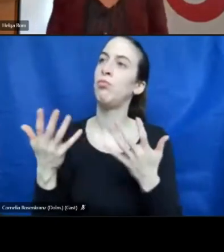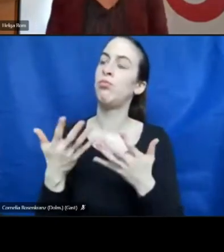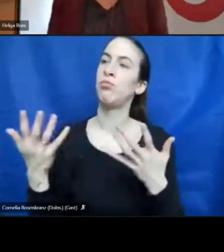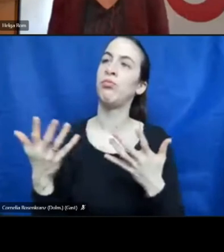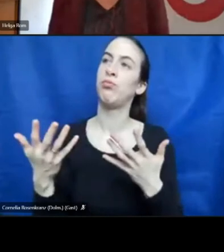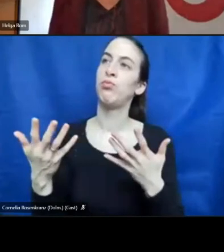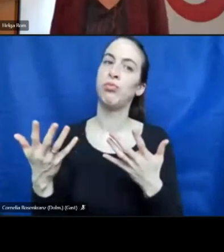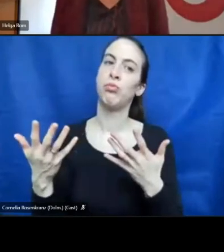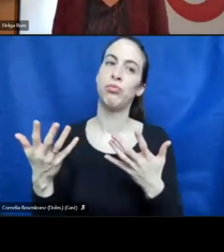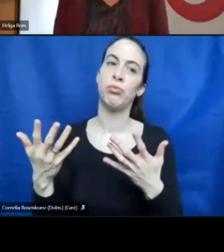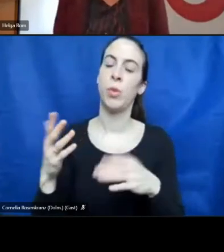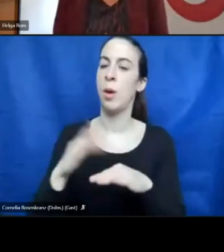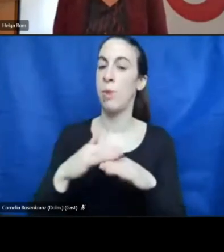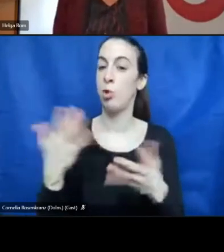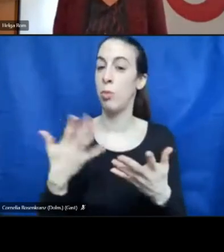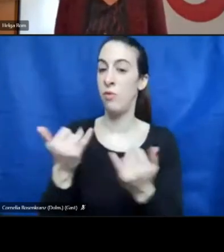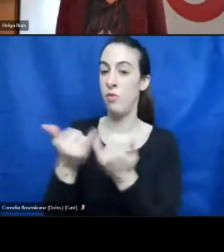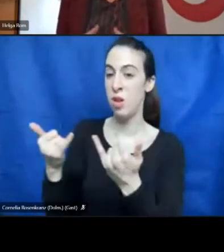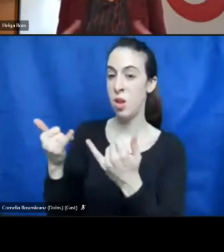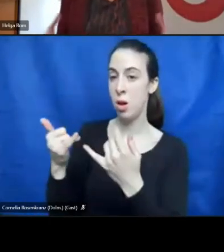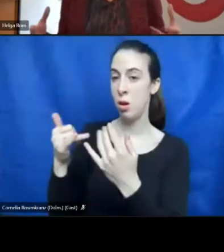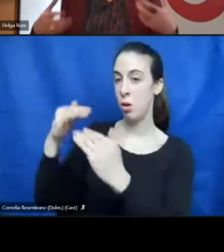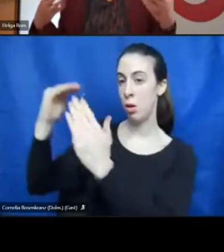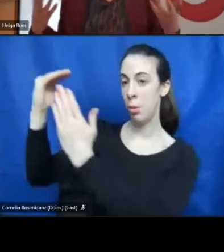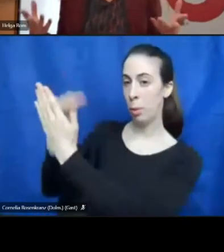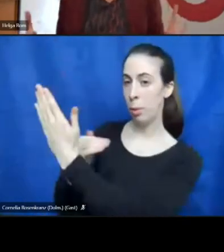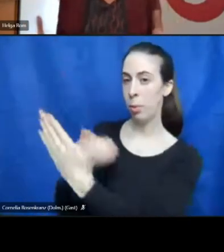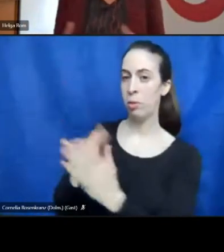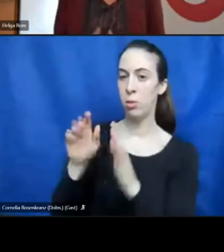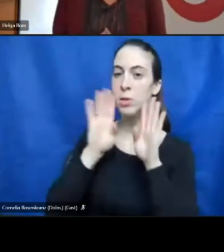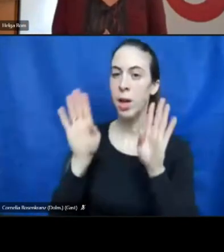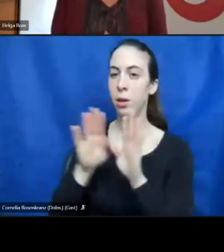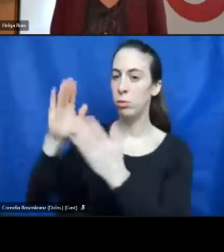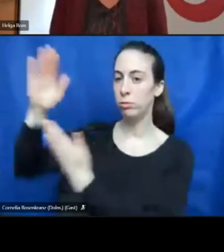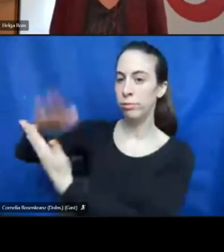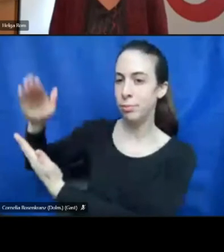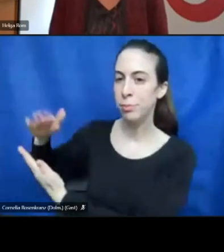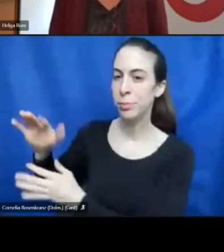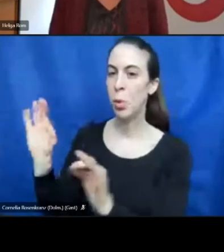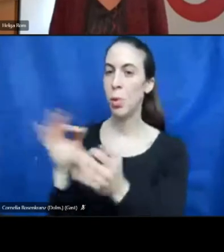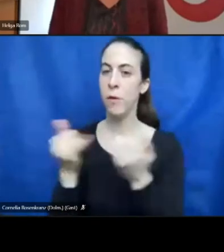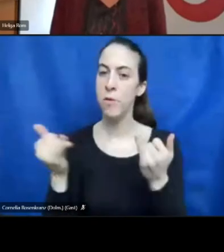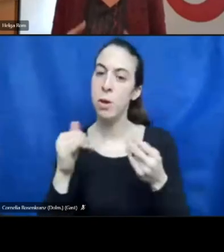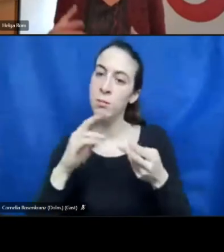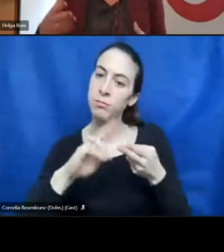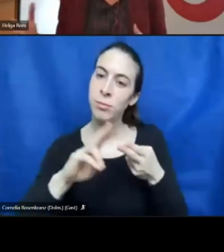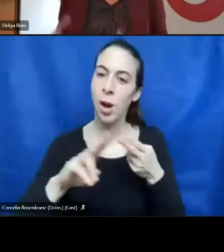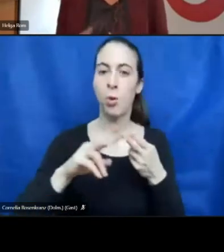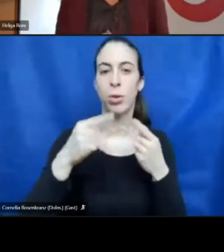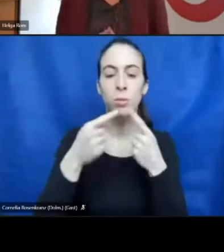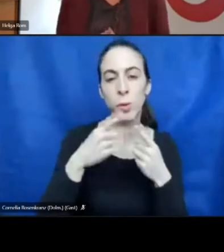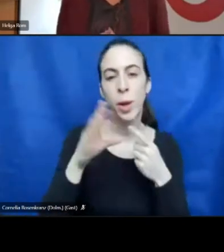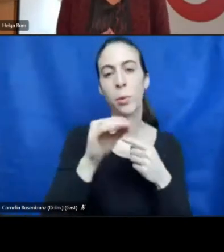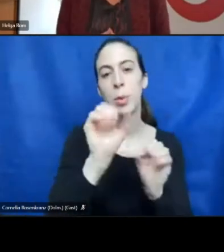in my topic? How can I talk to our customers and many